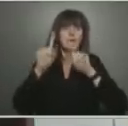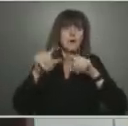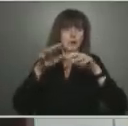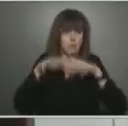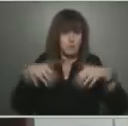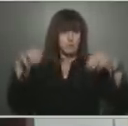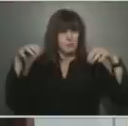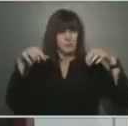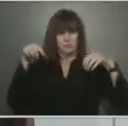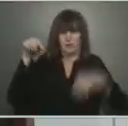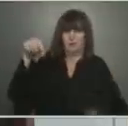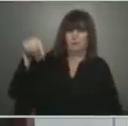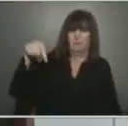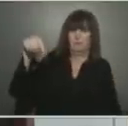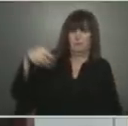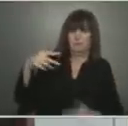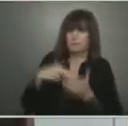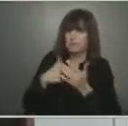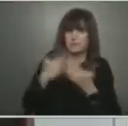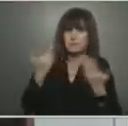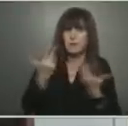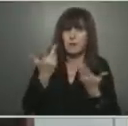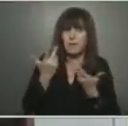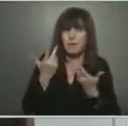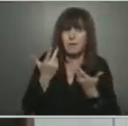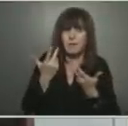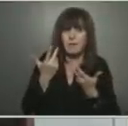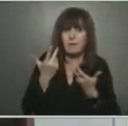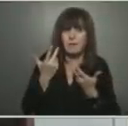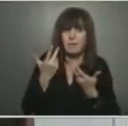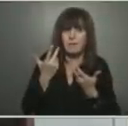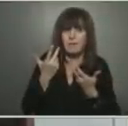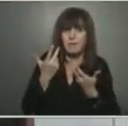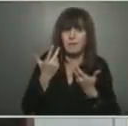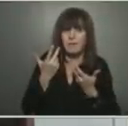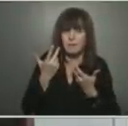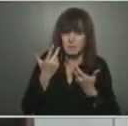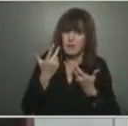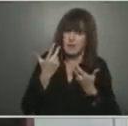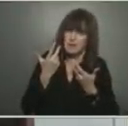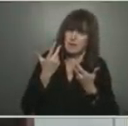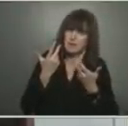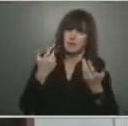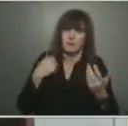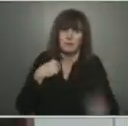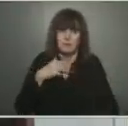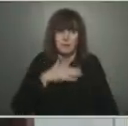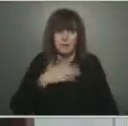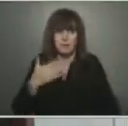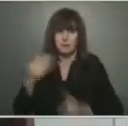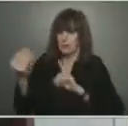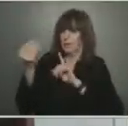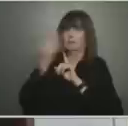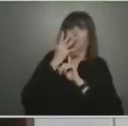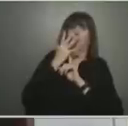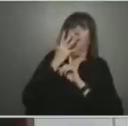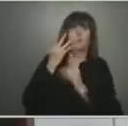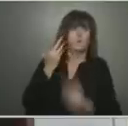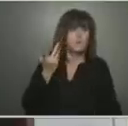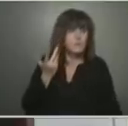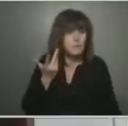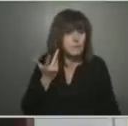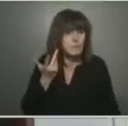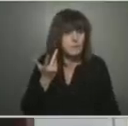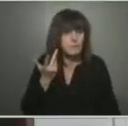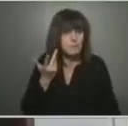really exposing yourself? And, you know, what happens if